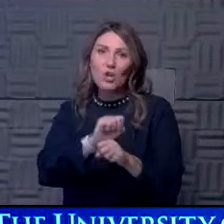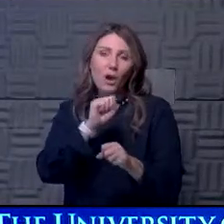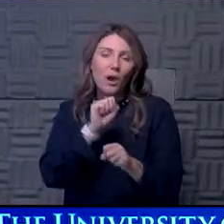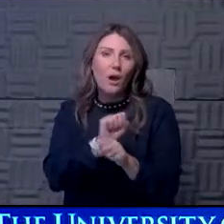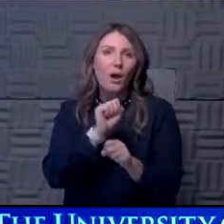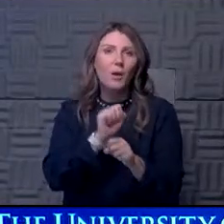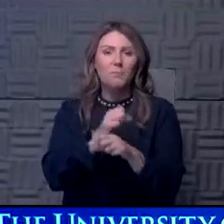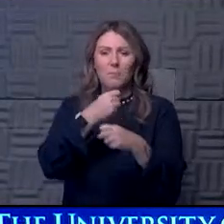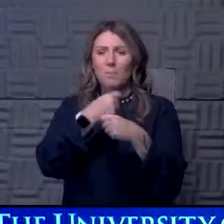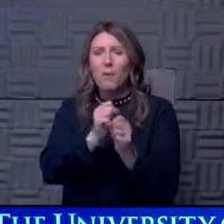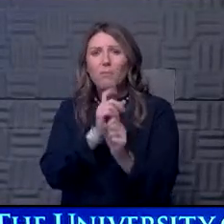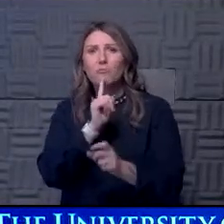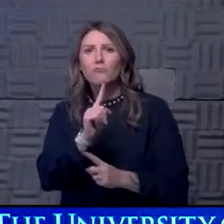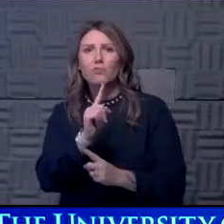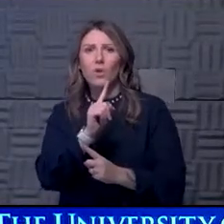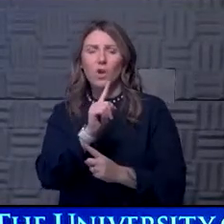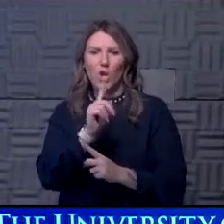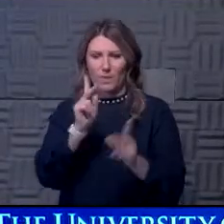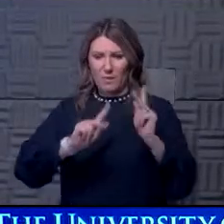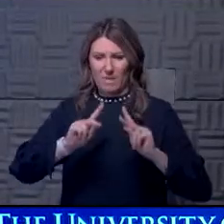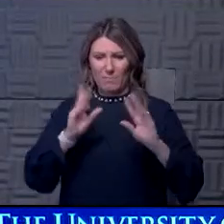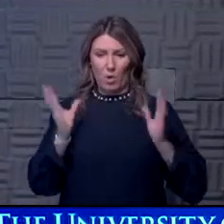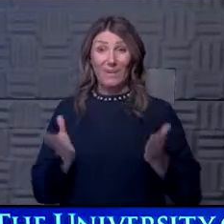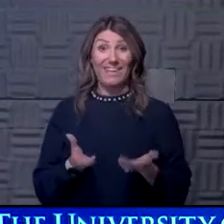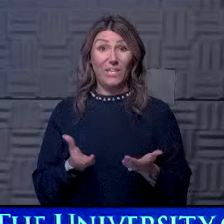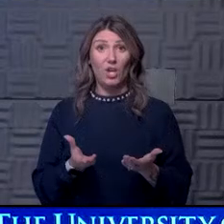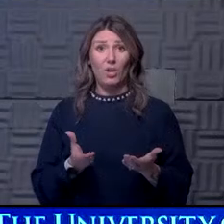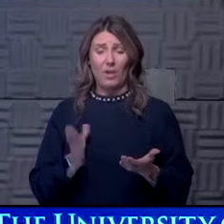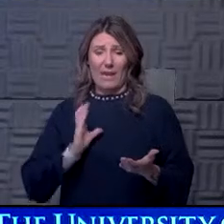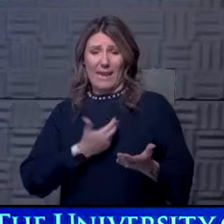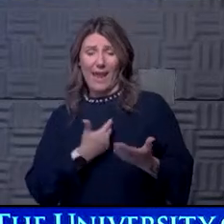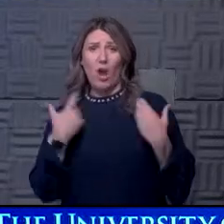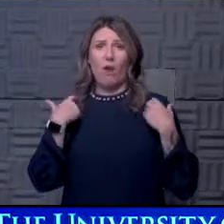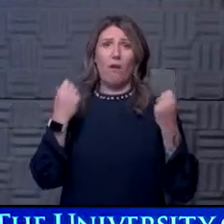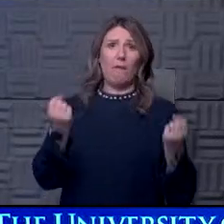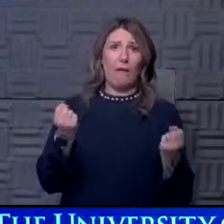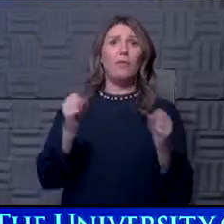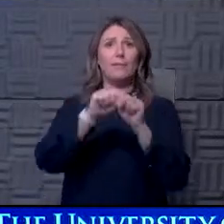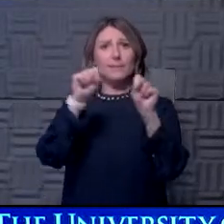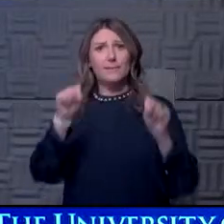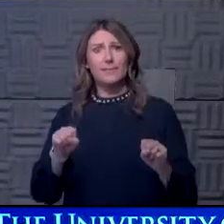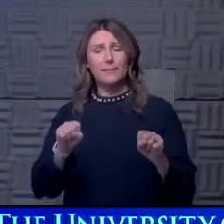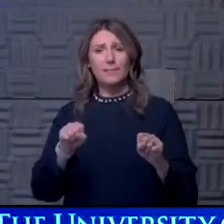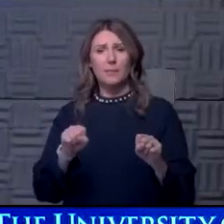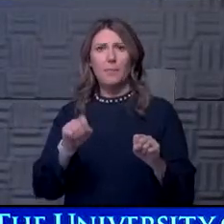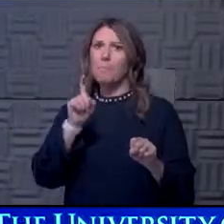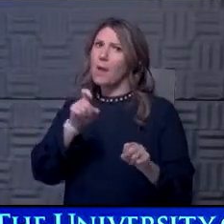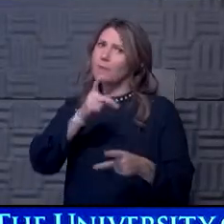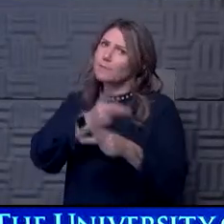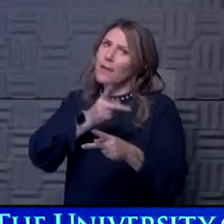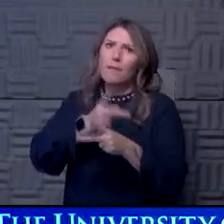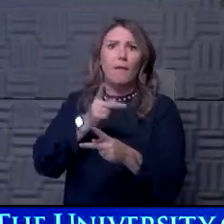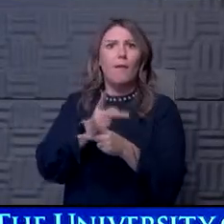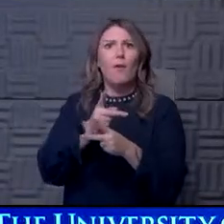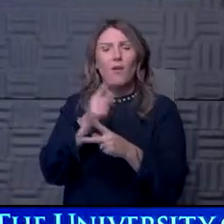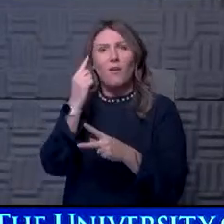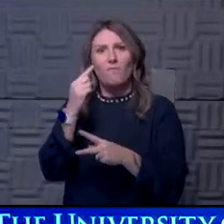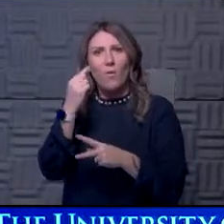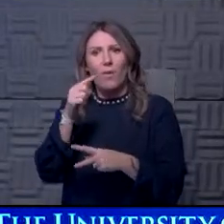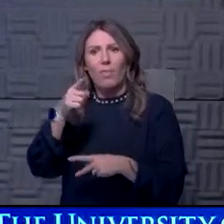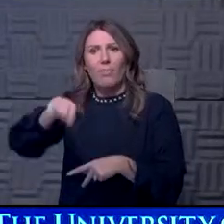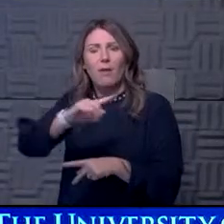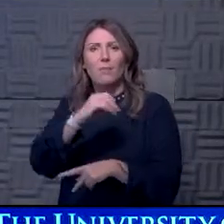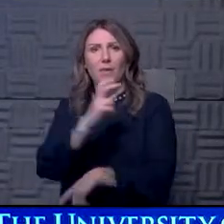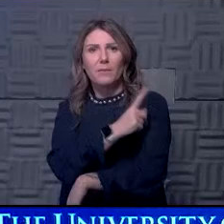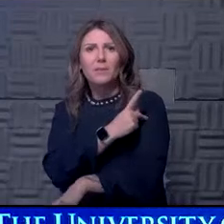making sure that, um, we had the people here in our healthcare delivery system that we need to take great care of patients. Um, and I think